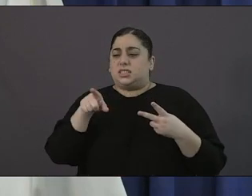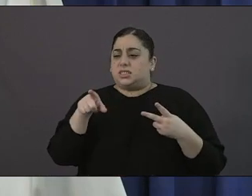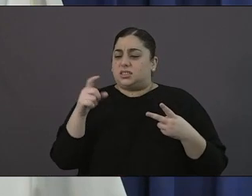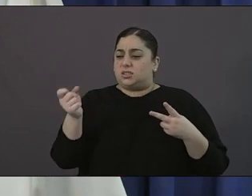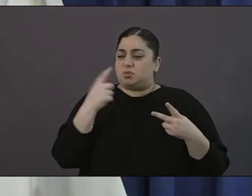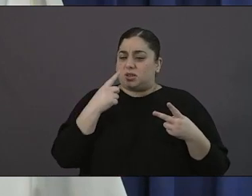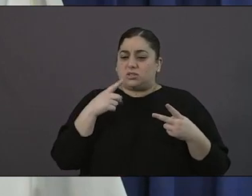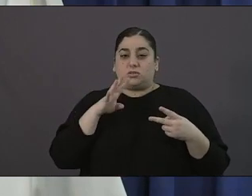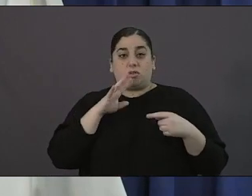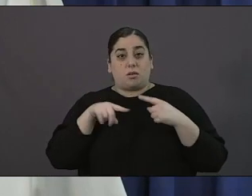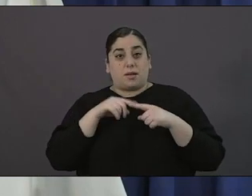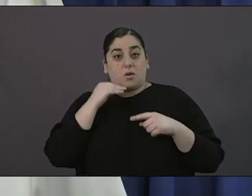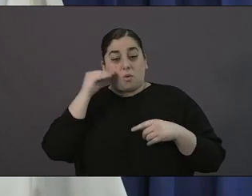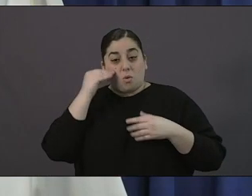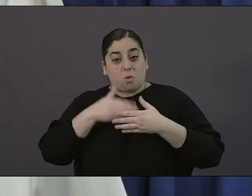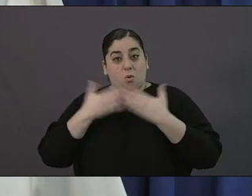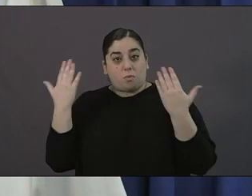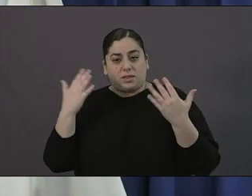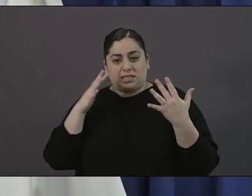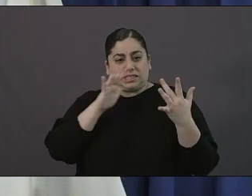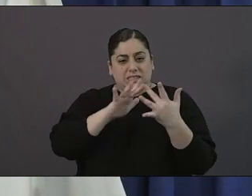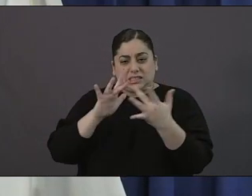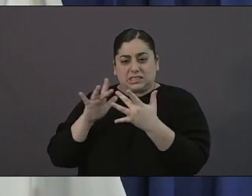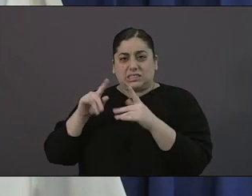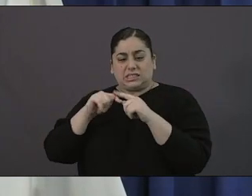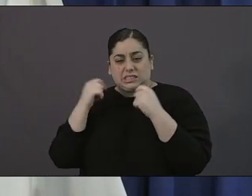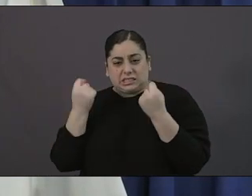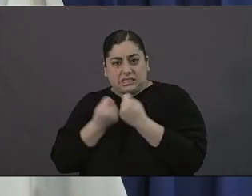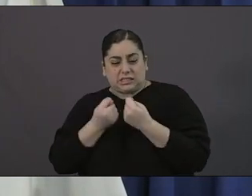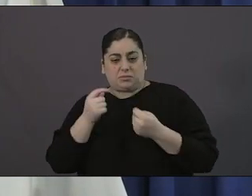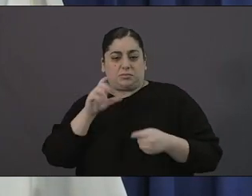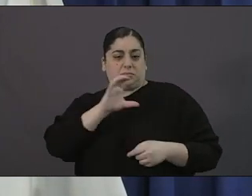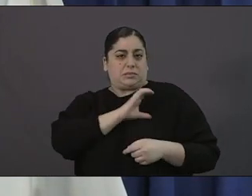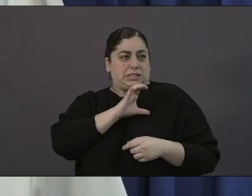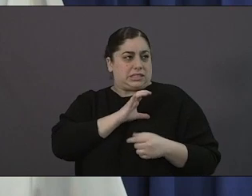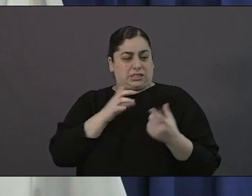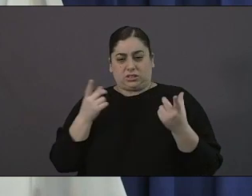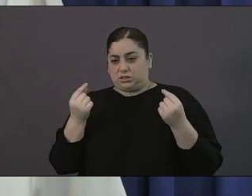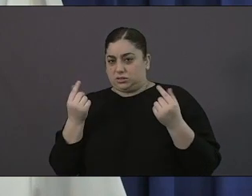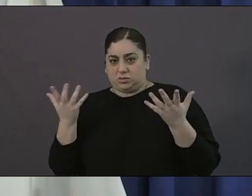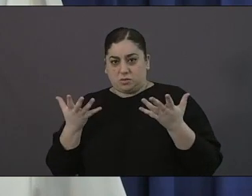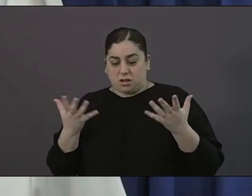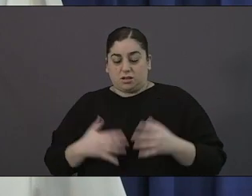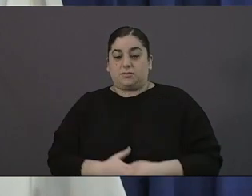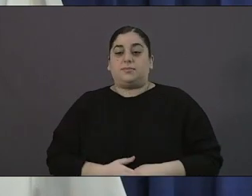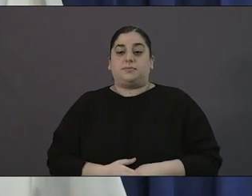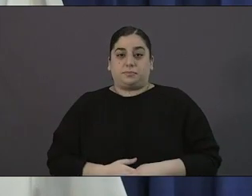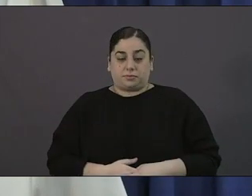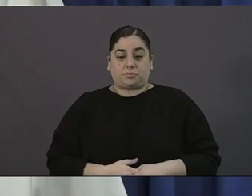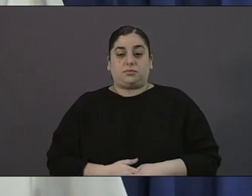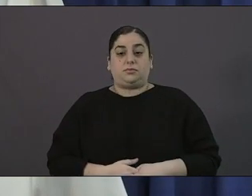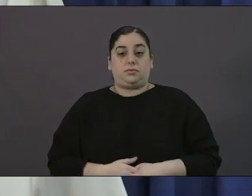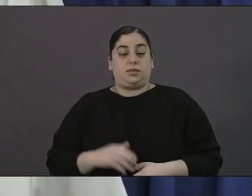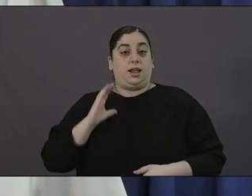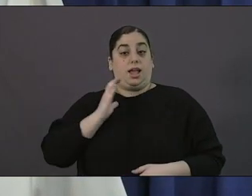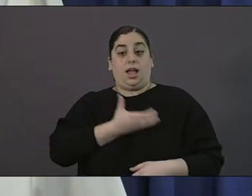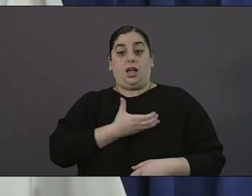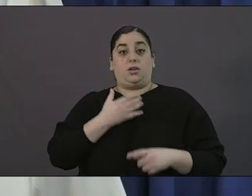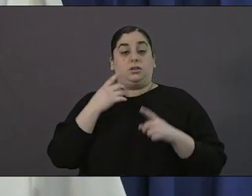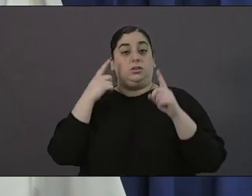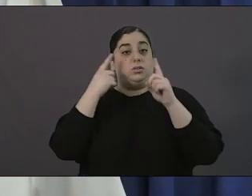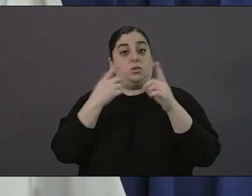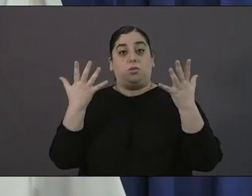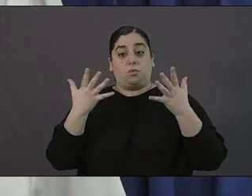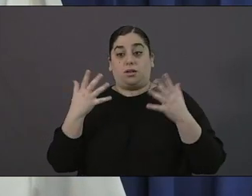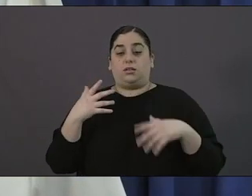teams and enforcement in san diego police department our posture is very simple we want to get people help we want to get